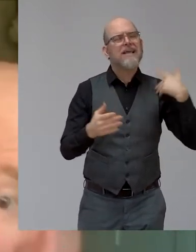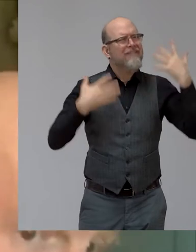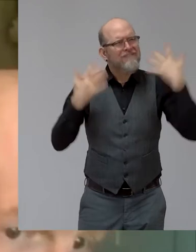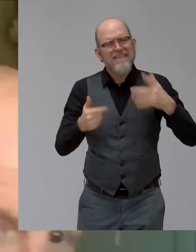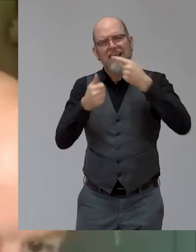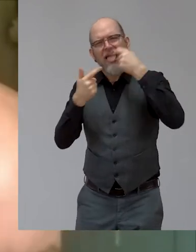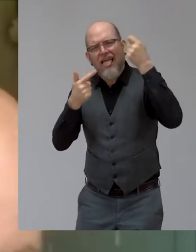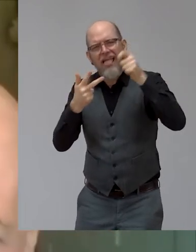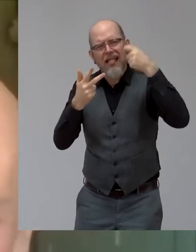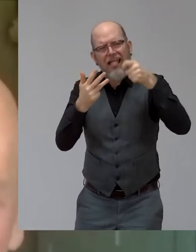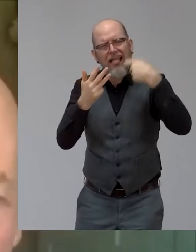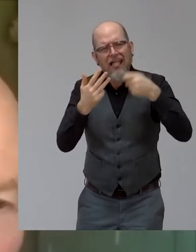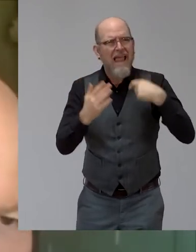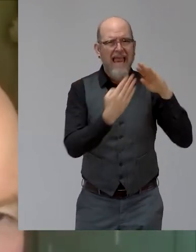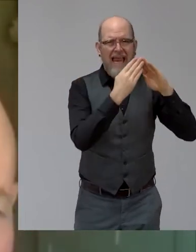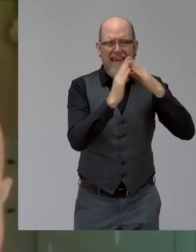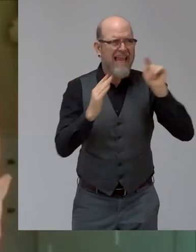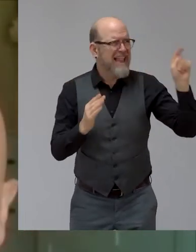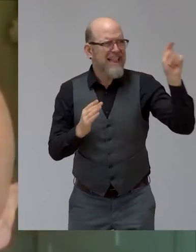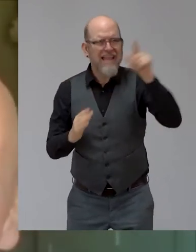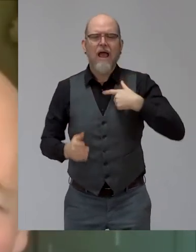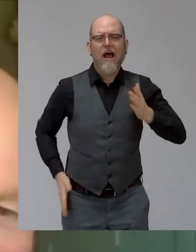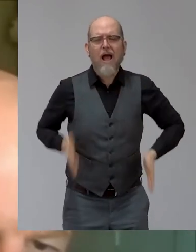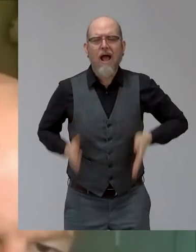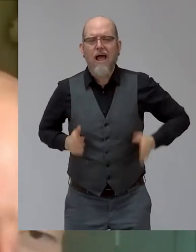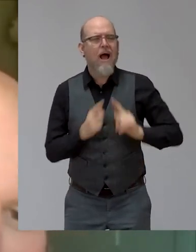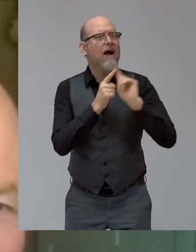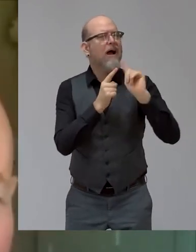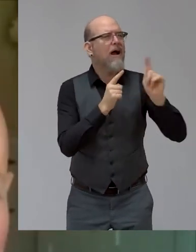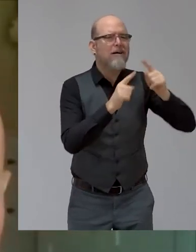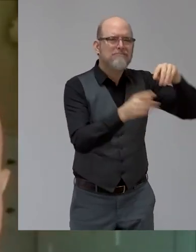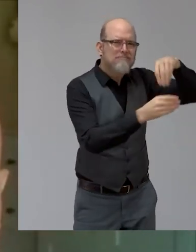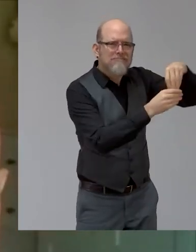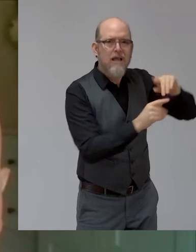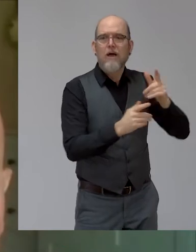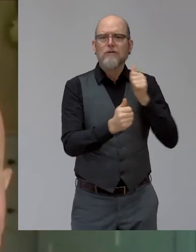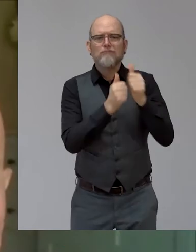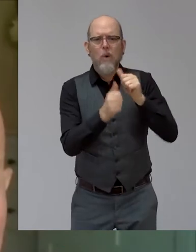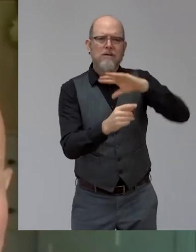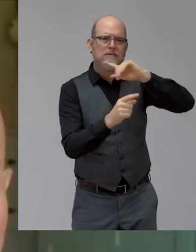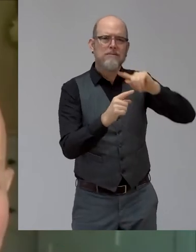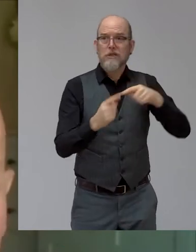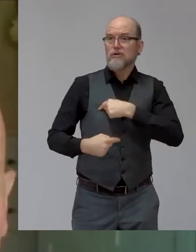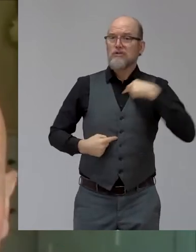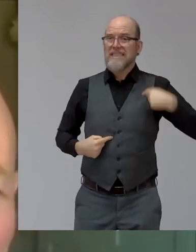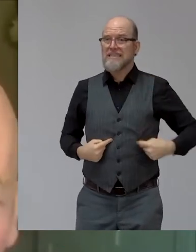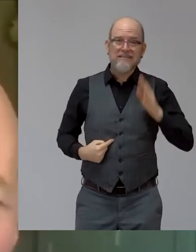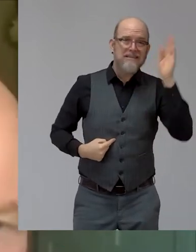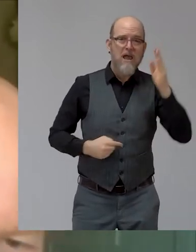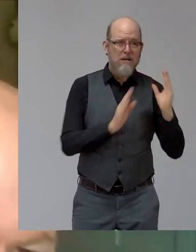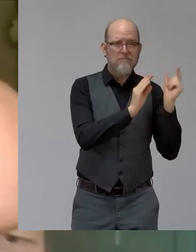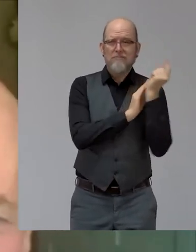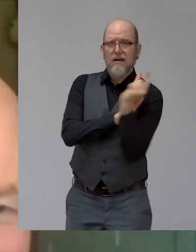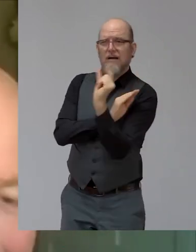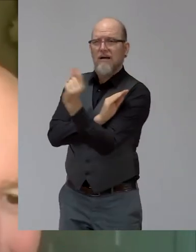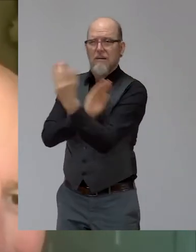I ran with colleagues a lot. I did a lot of sponsored stuff, you know, the Great Wall of China, these sorts of things. And, and, uh, you know, I played golf